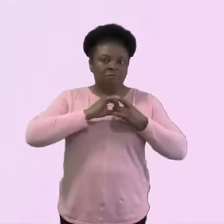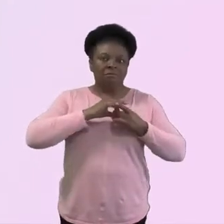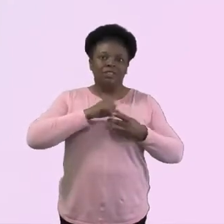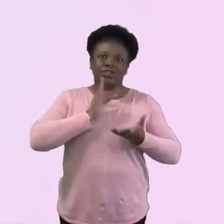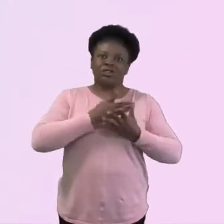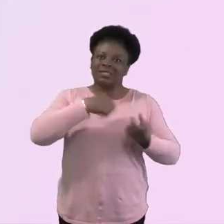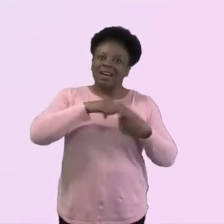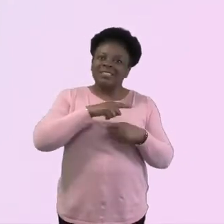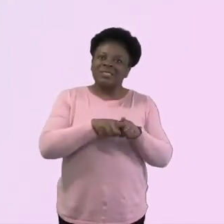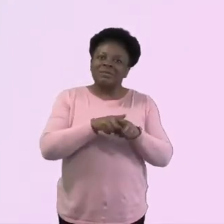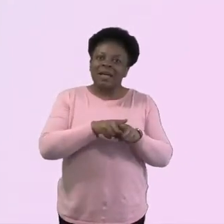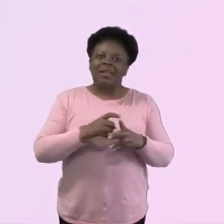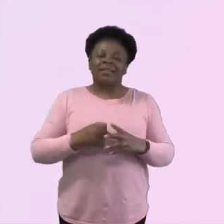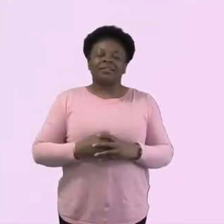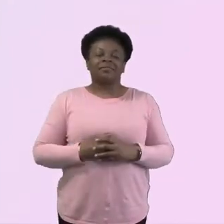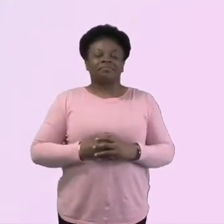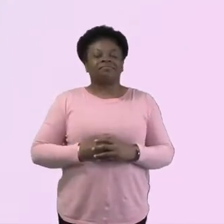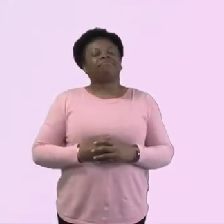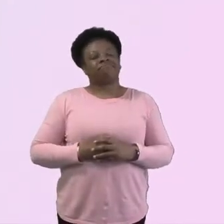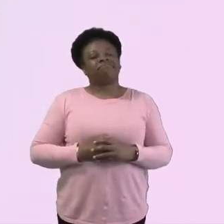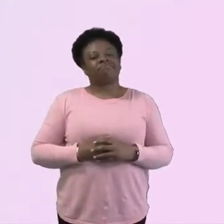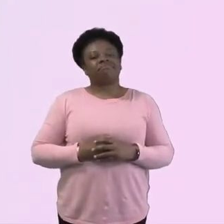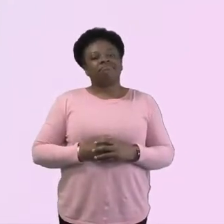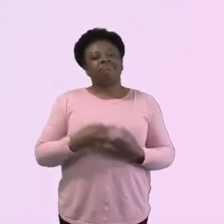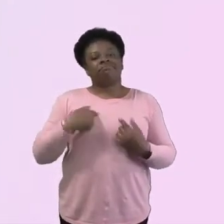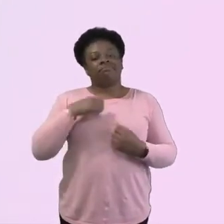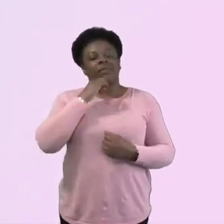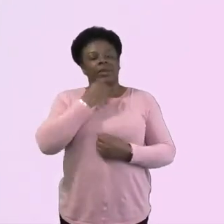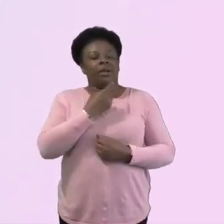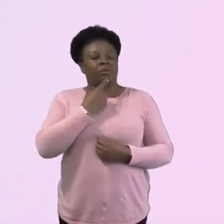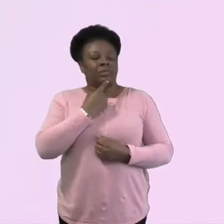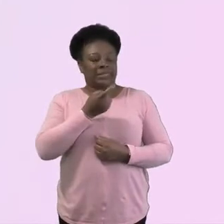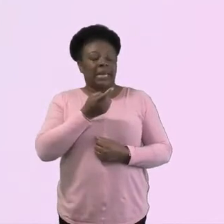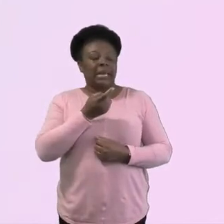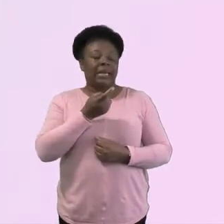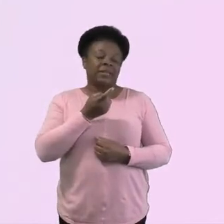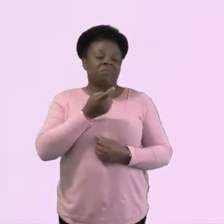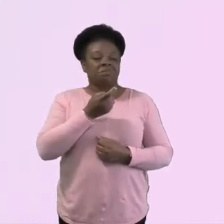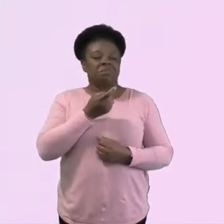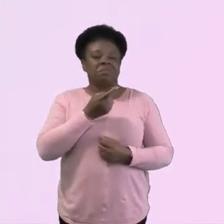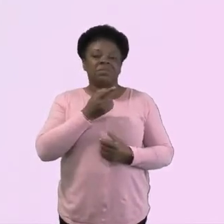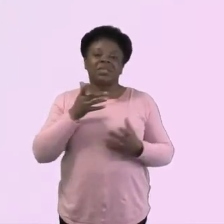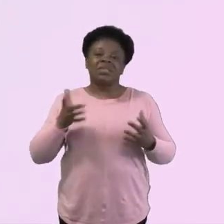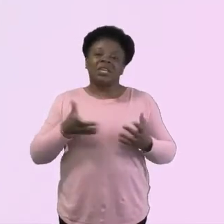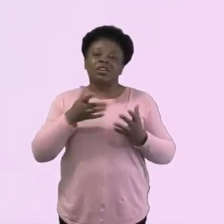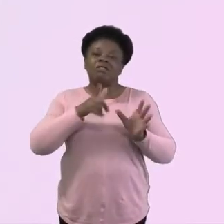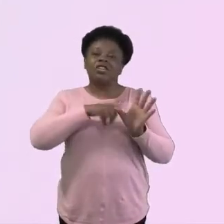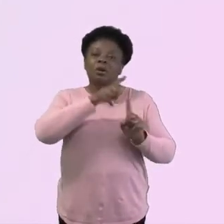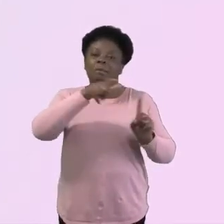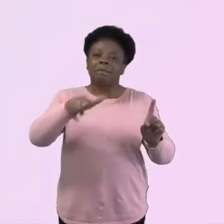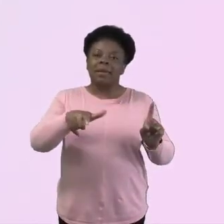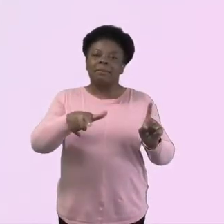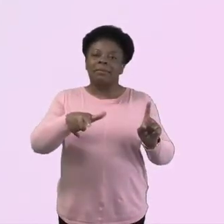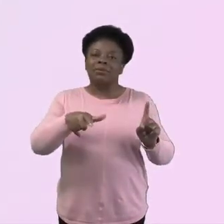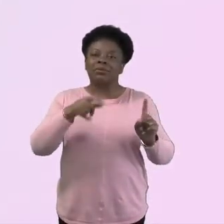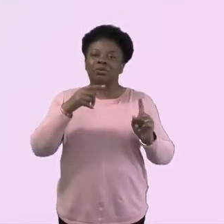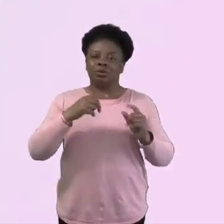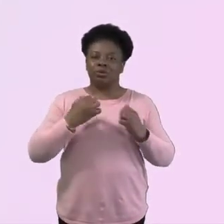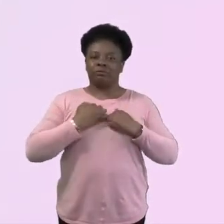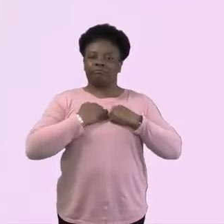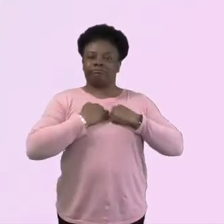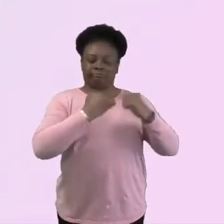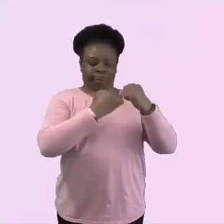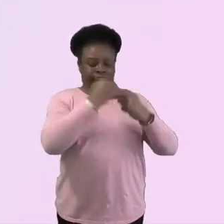perhaps remind the young people or help young people to see how much they've already adapted and developed and kind of they've,